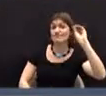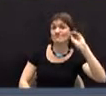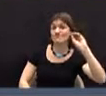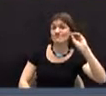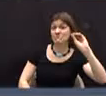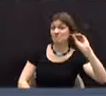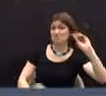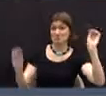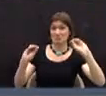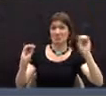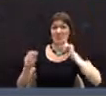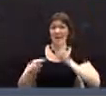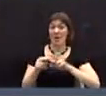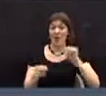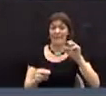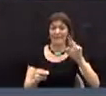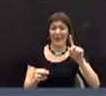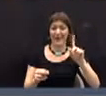read or that you read.